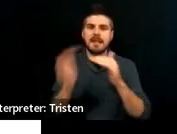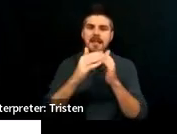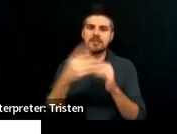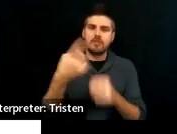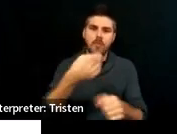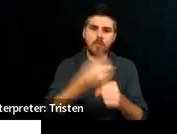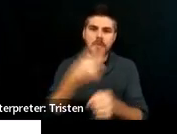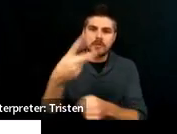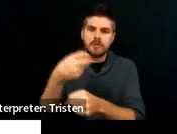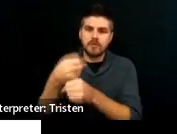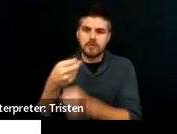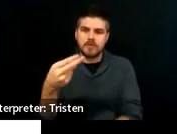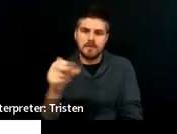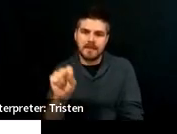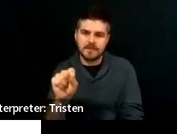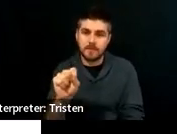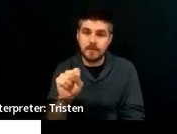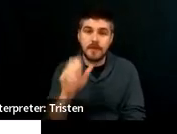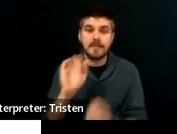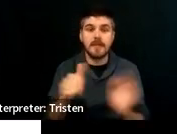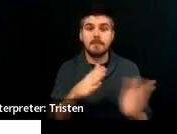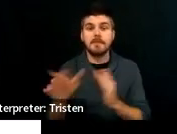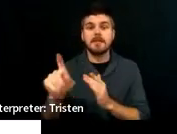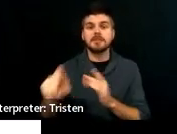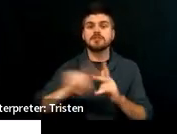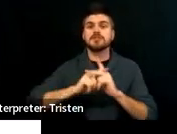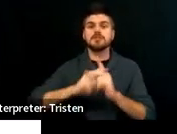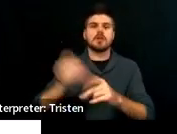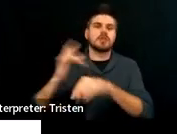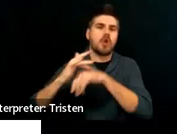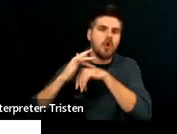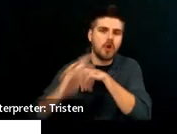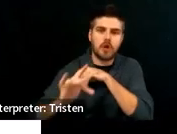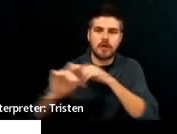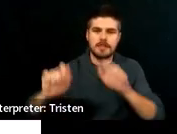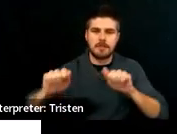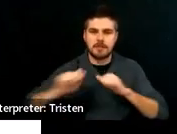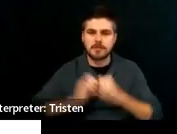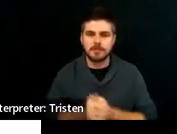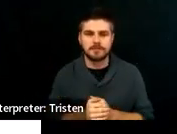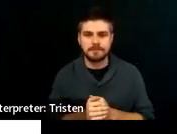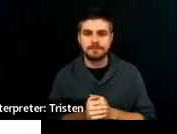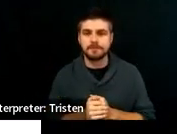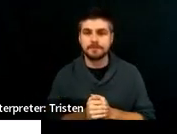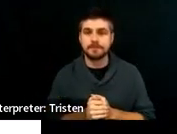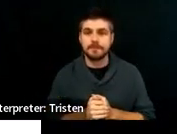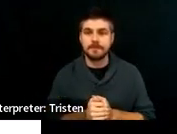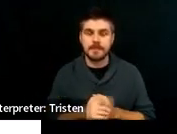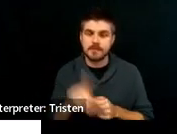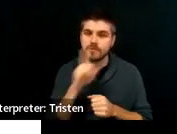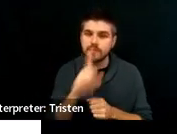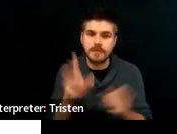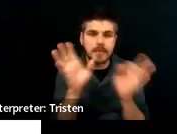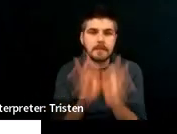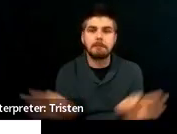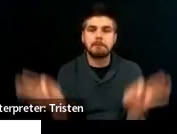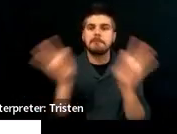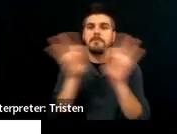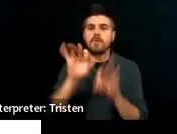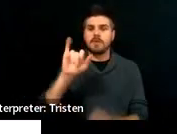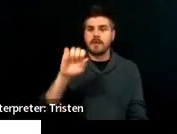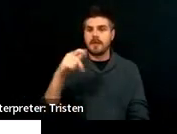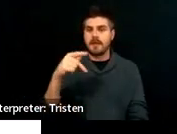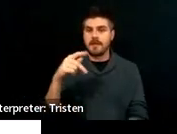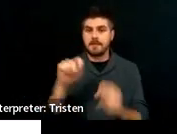of high school, that planning should start as early as possible. It's really important that the IEP team